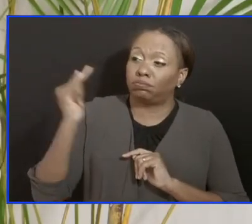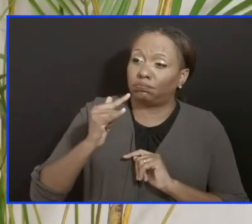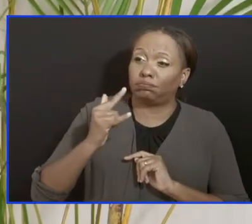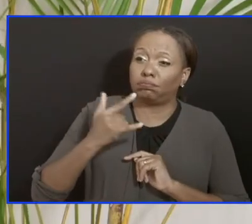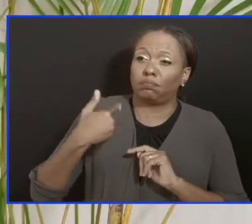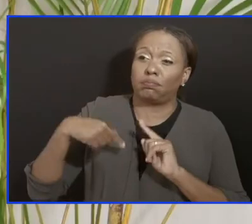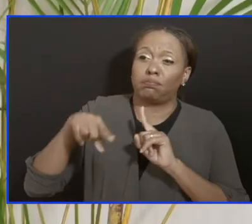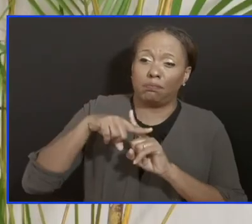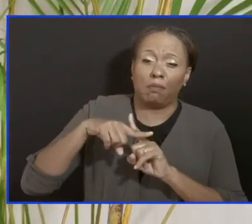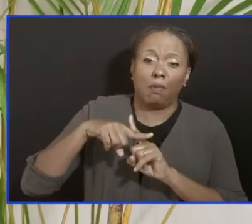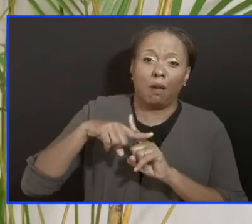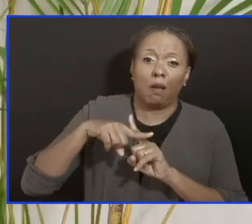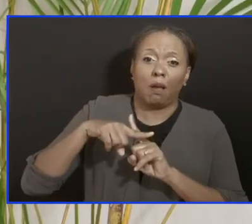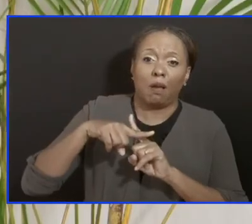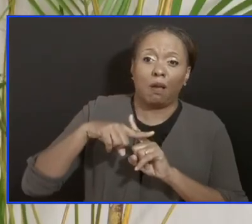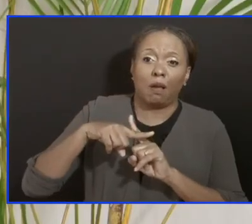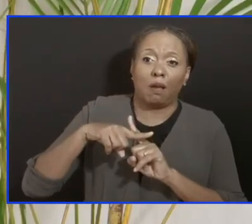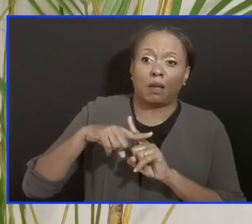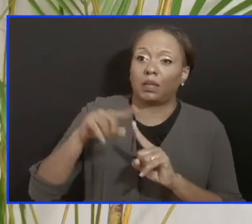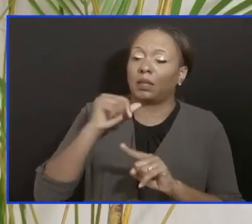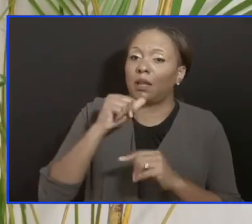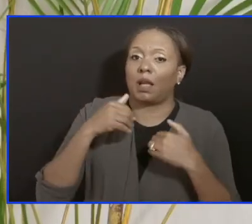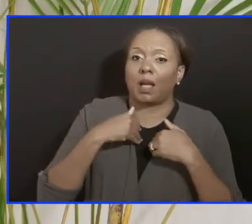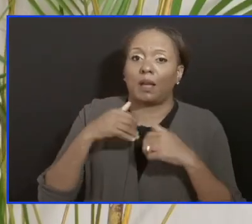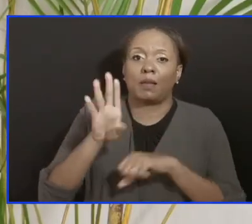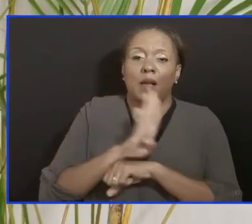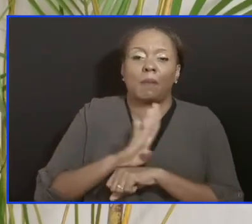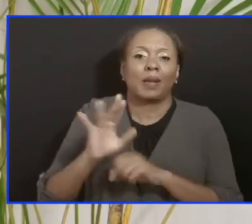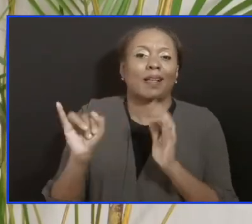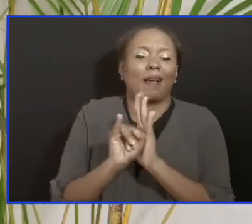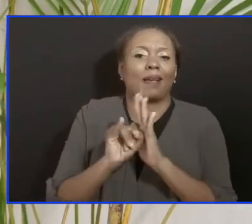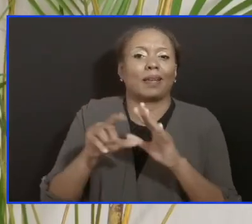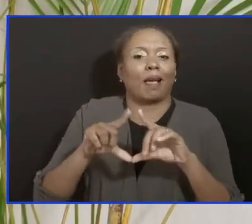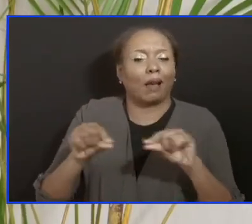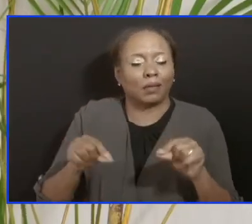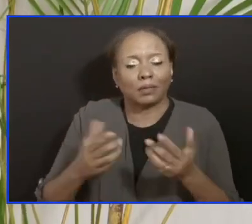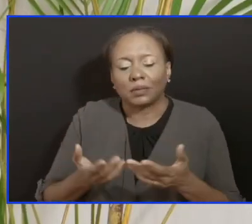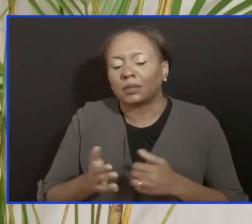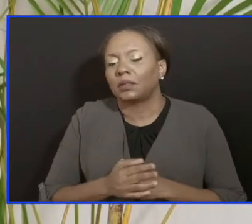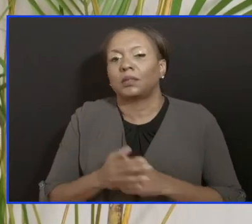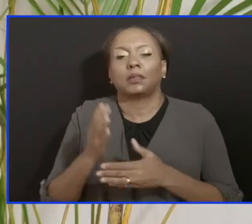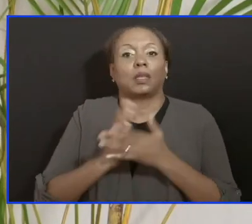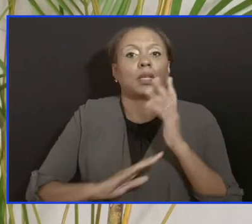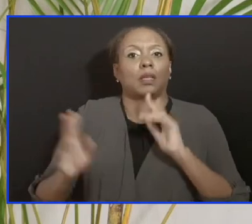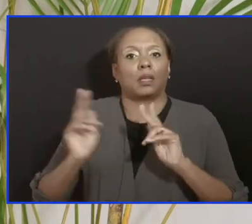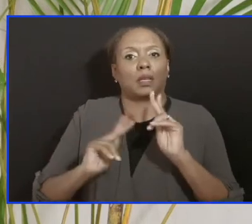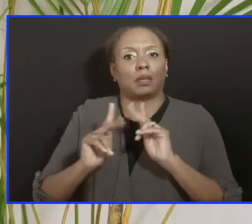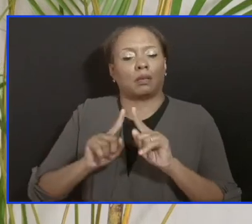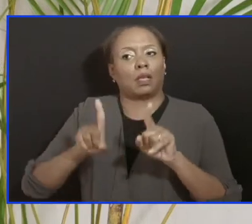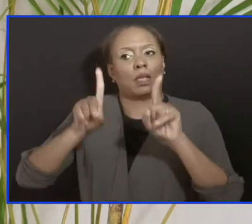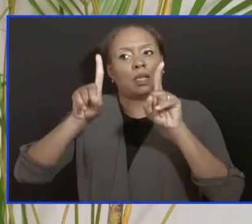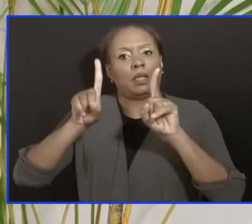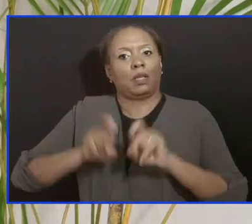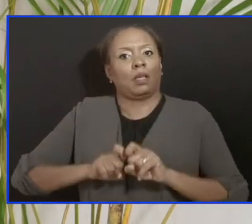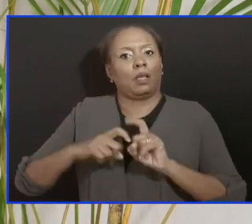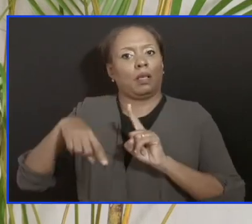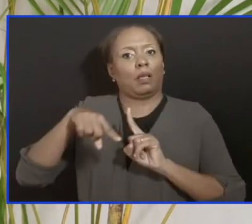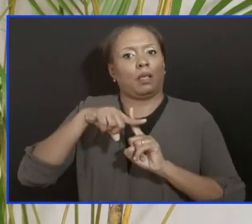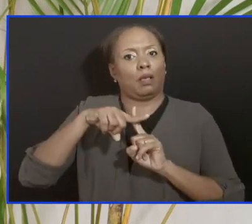cards. Some of the cases are also travelers who would have tested positive